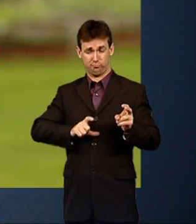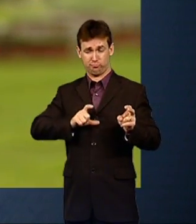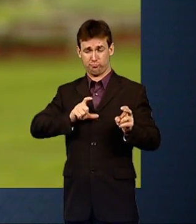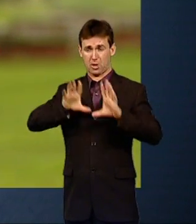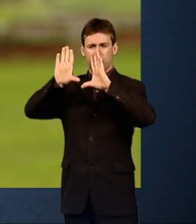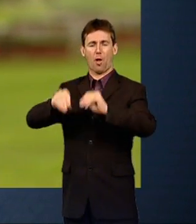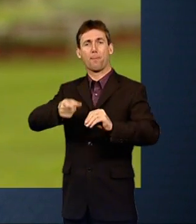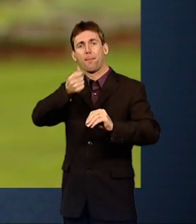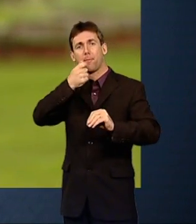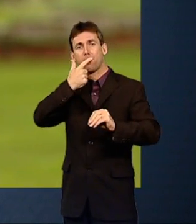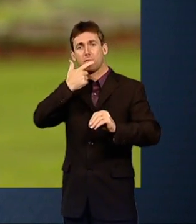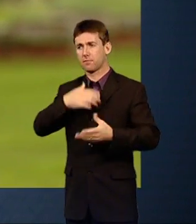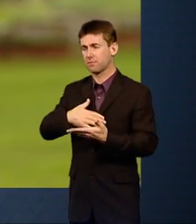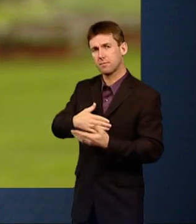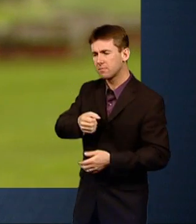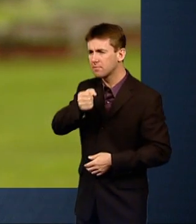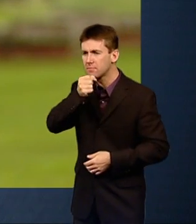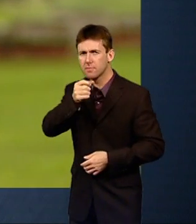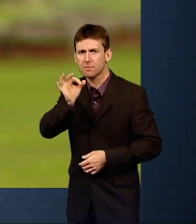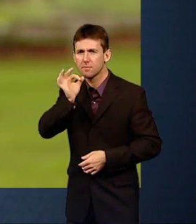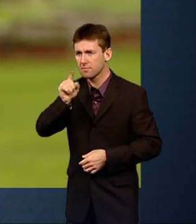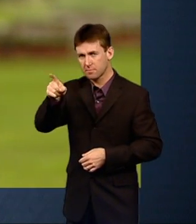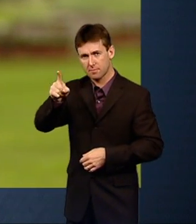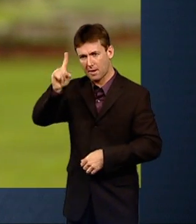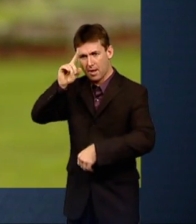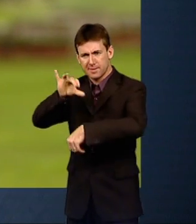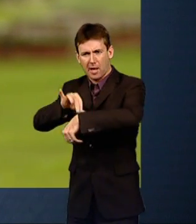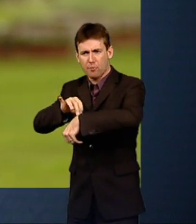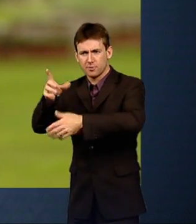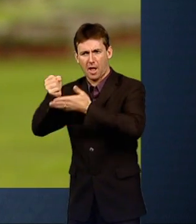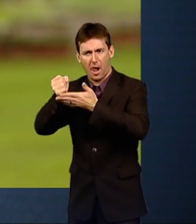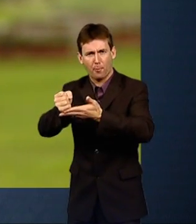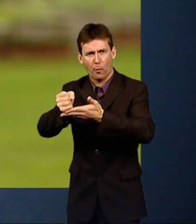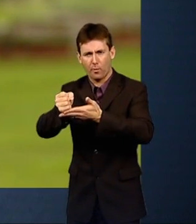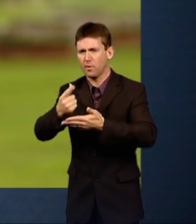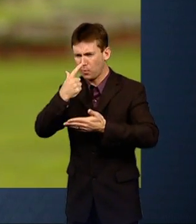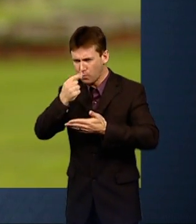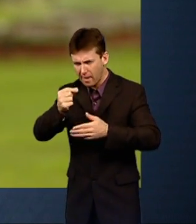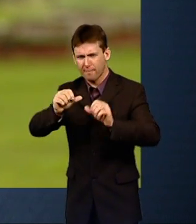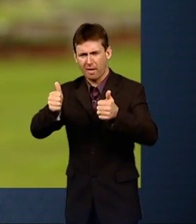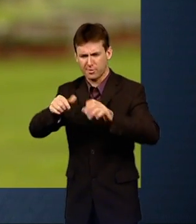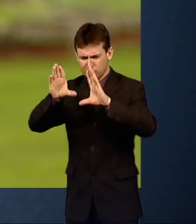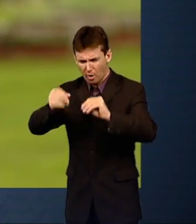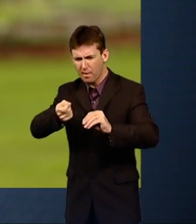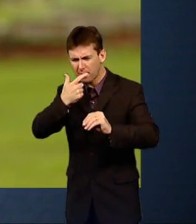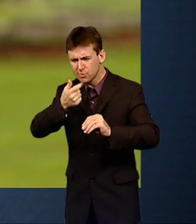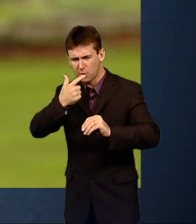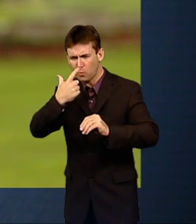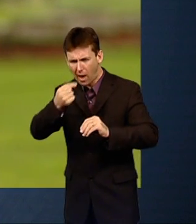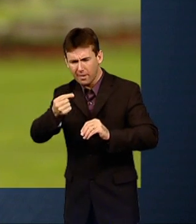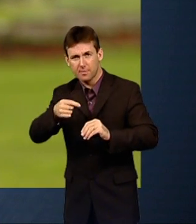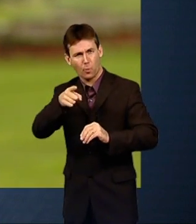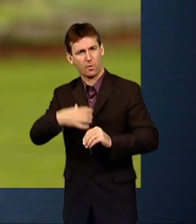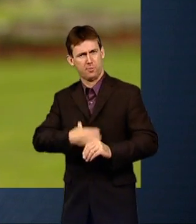psychiatrist who was saying, you can do this without the medication? Yeah. I didn't think it was possible. Because